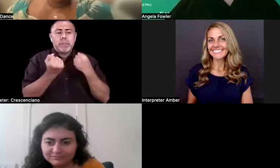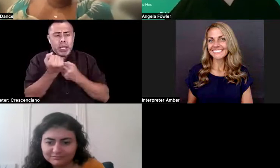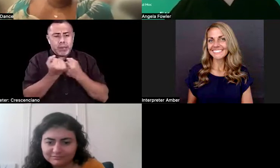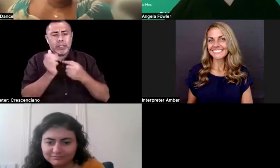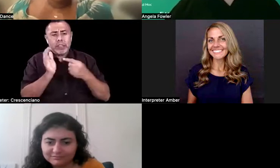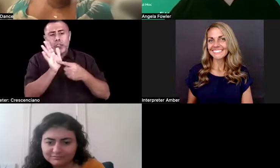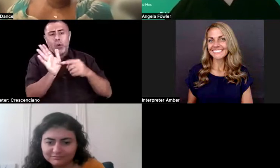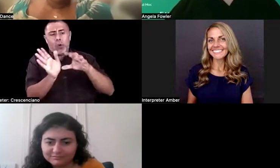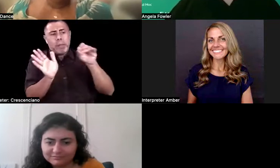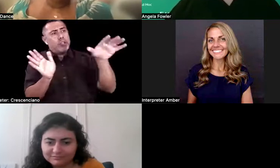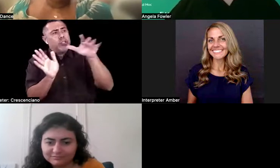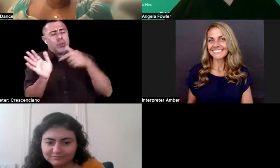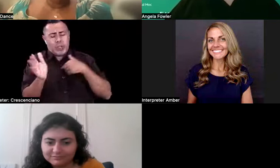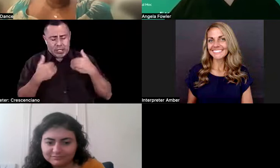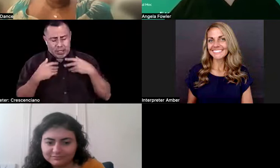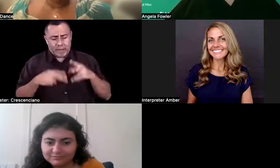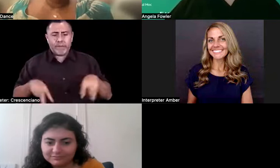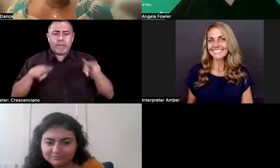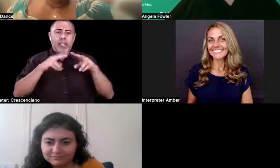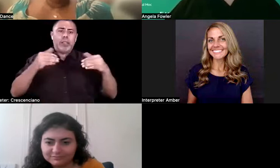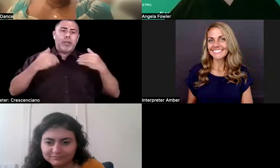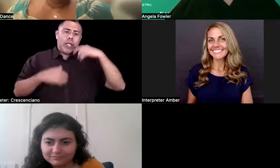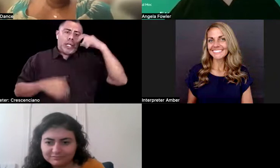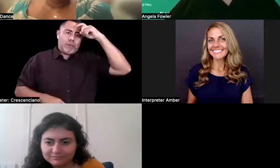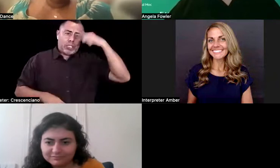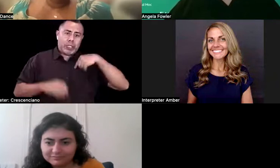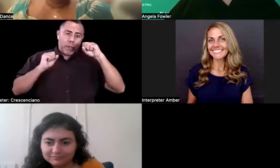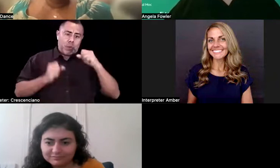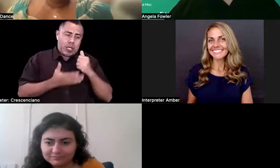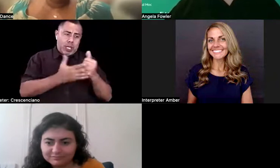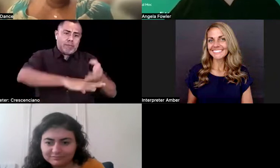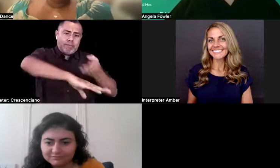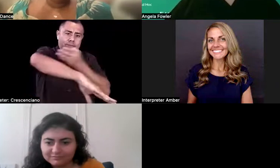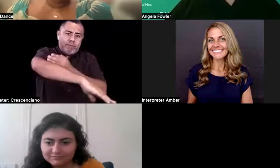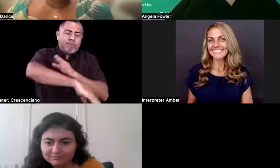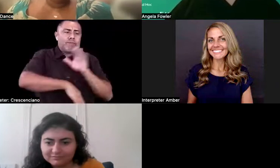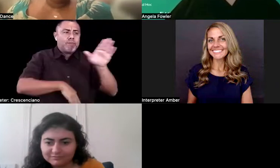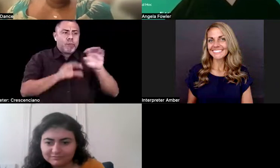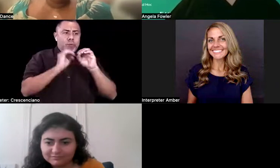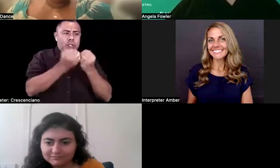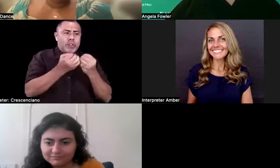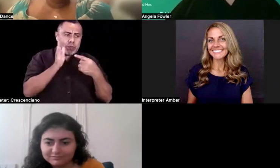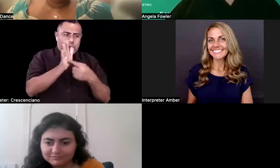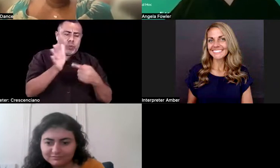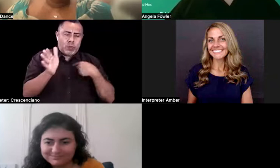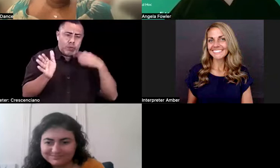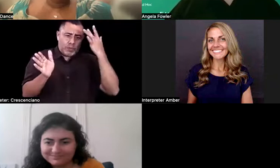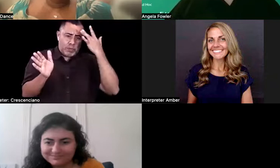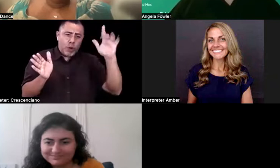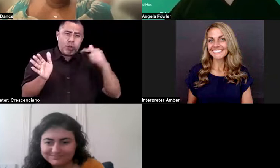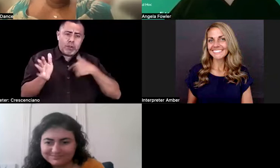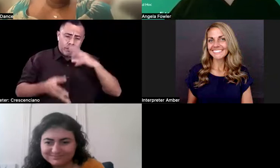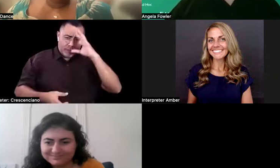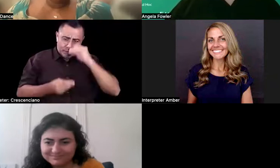that we can better the organization and that we are, are smart and dedicated with, you know, Steve Jobs said,